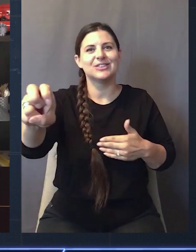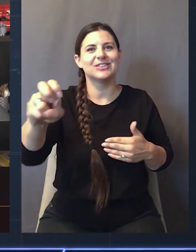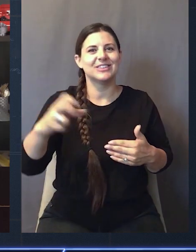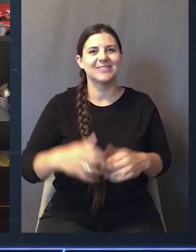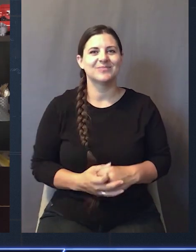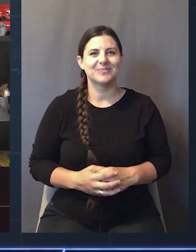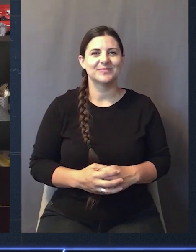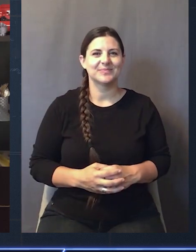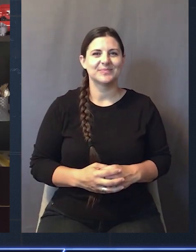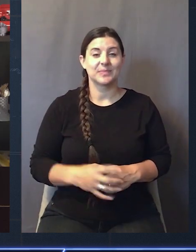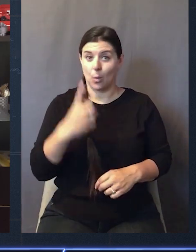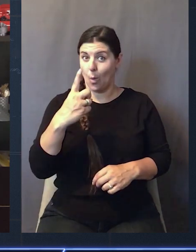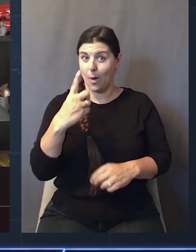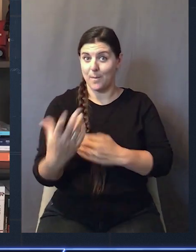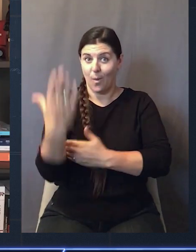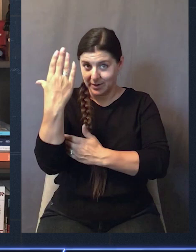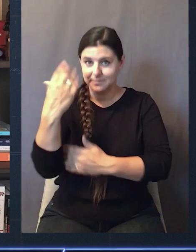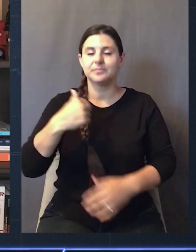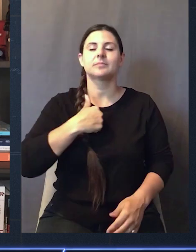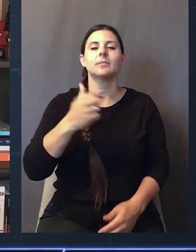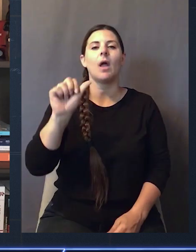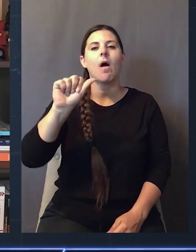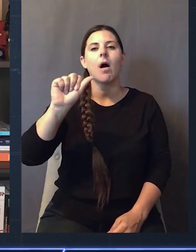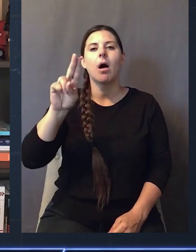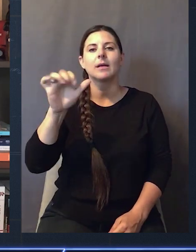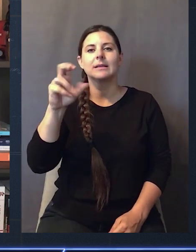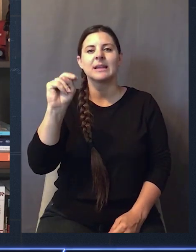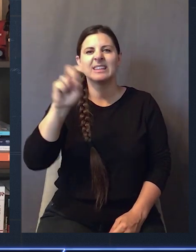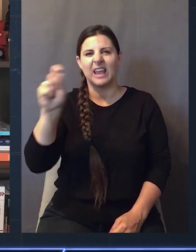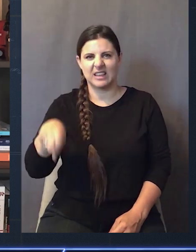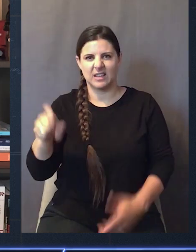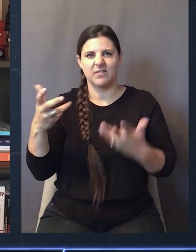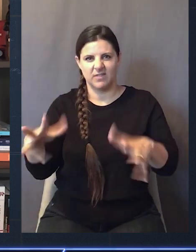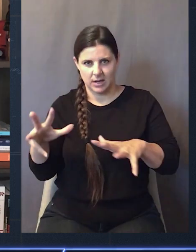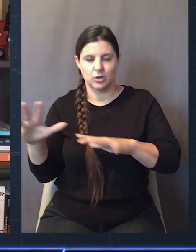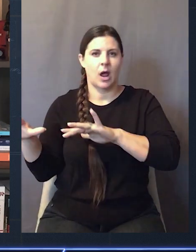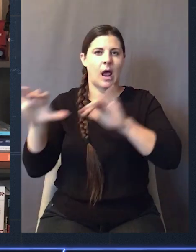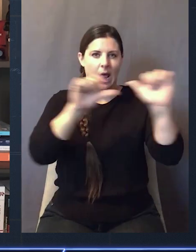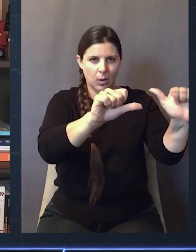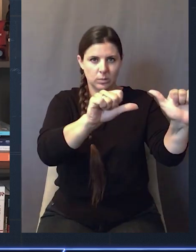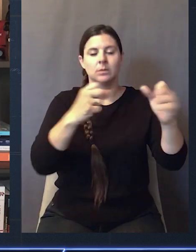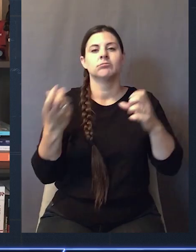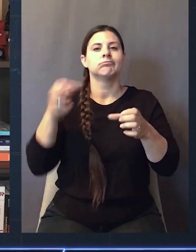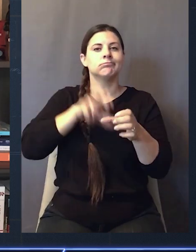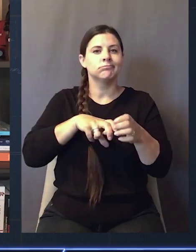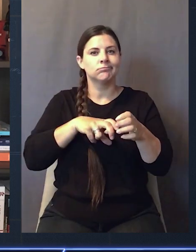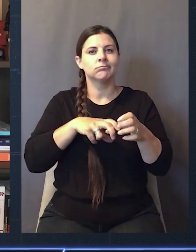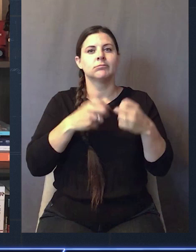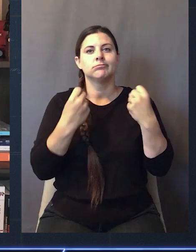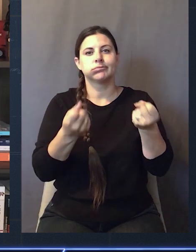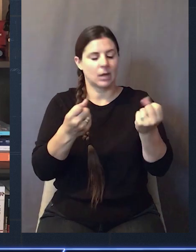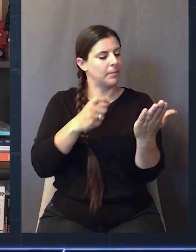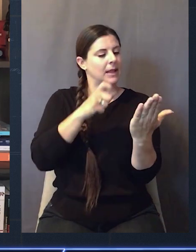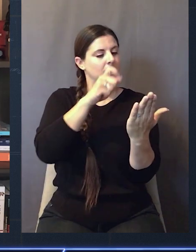of a bigger plan. One fine morning, I had spoken in Austin, Texas the night before, and out